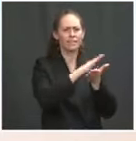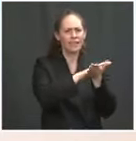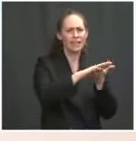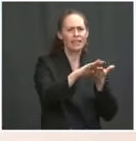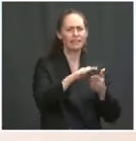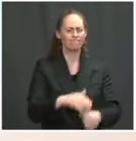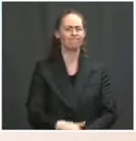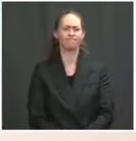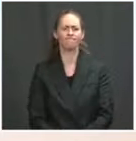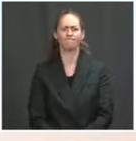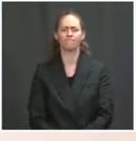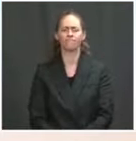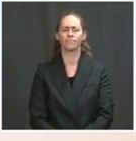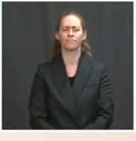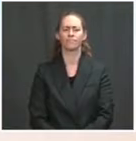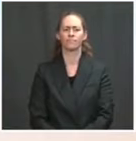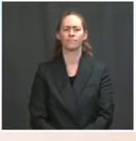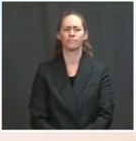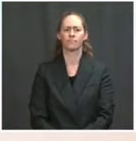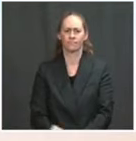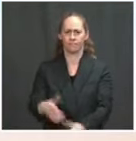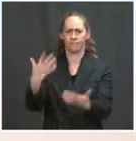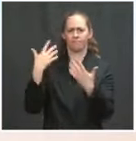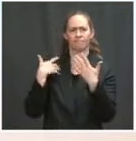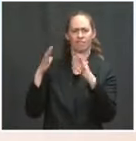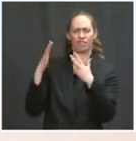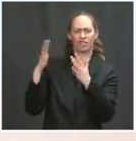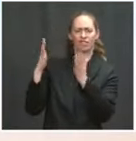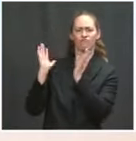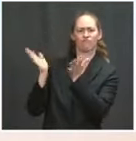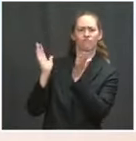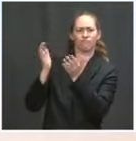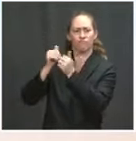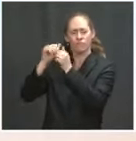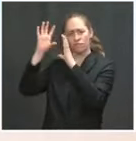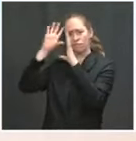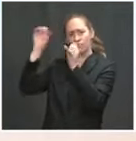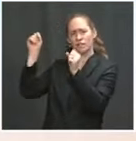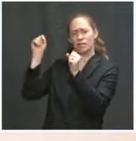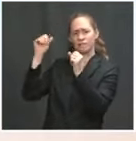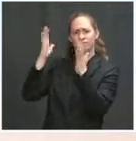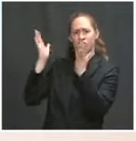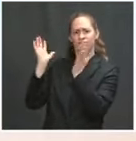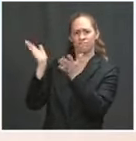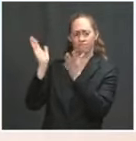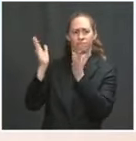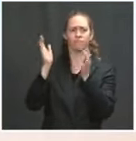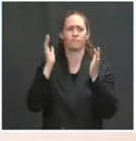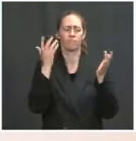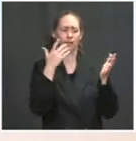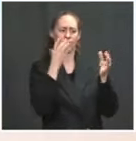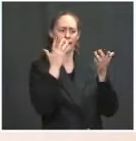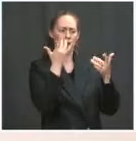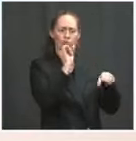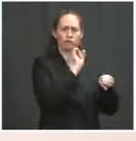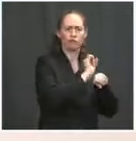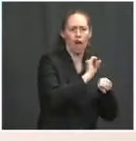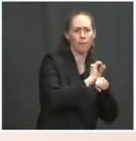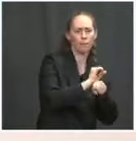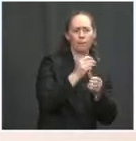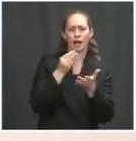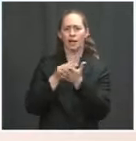So you've got that on one hand. On the other hand, you obviously have jobs and economic opportunity. And I think the challenge is to try to see if you can strike a balance.